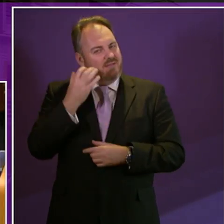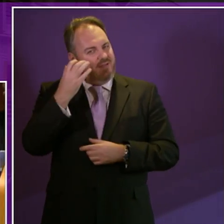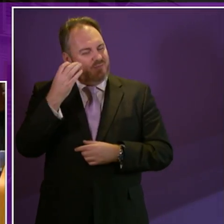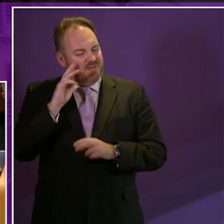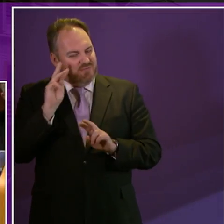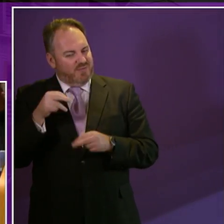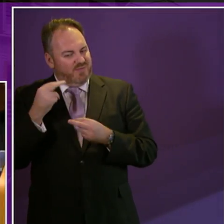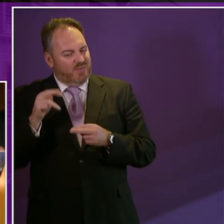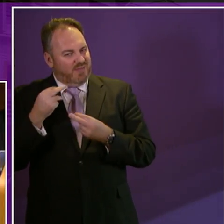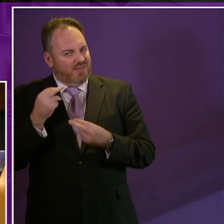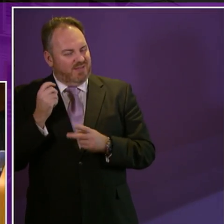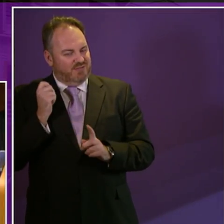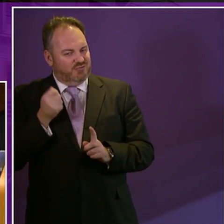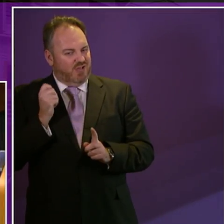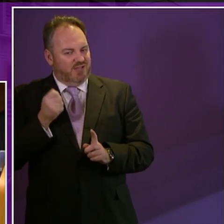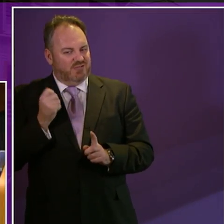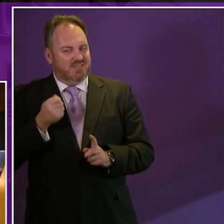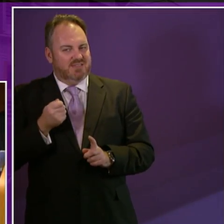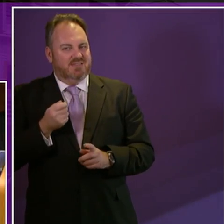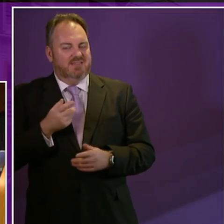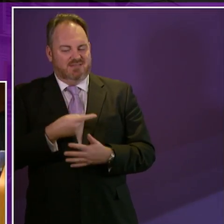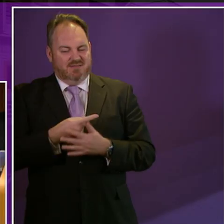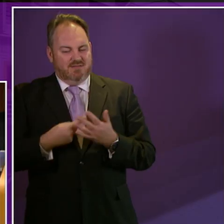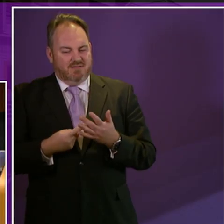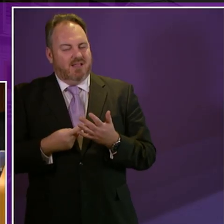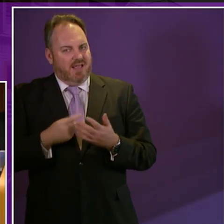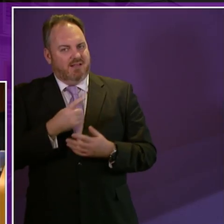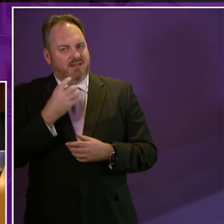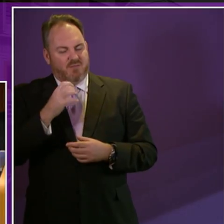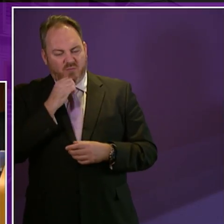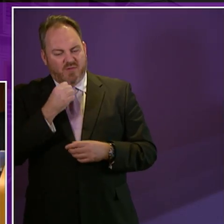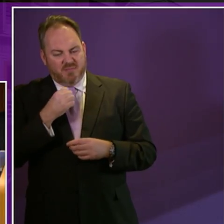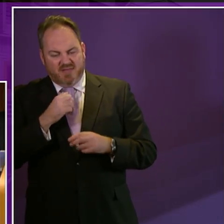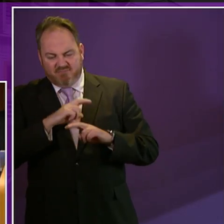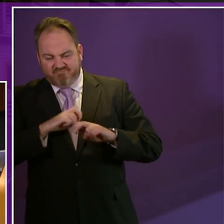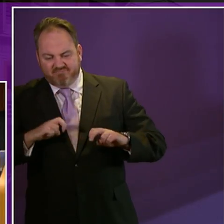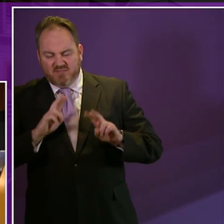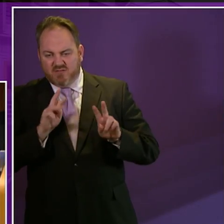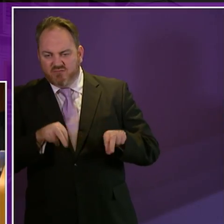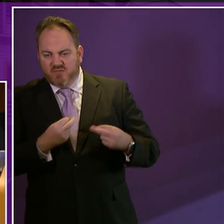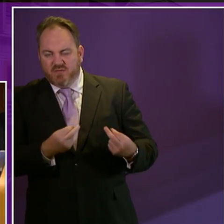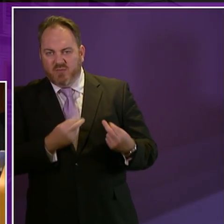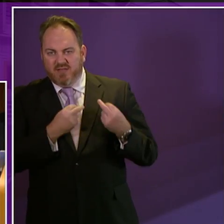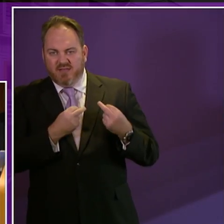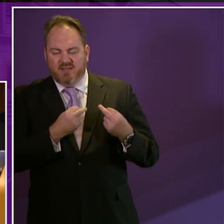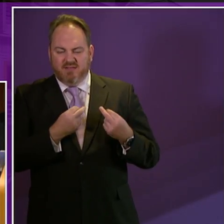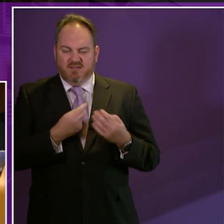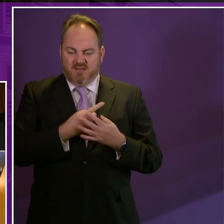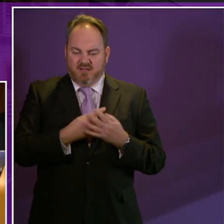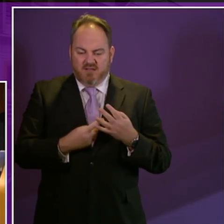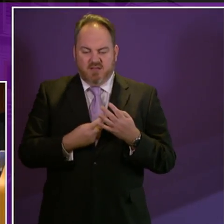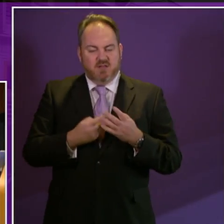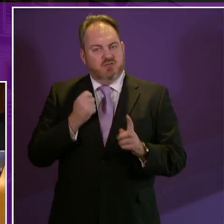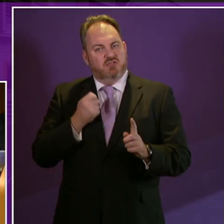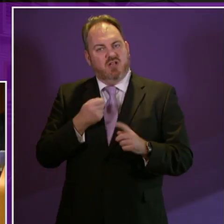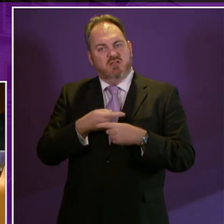the charges and actually extending its review in terms of I know that it's looking at the charges to people who suffer from